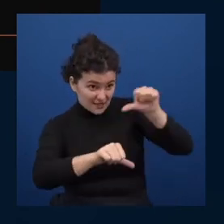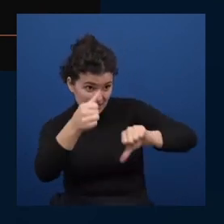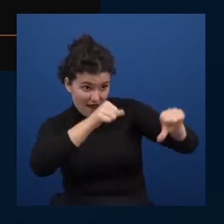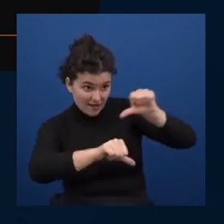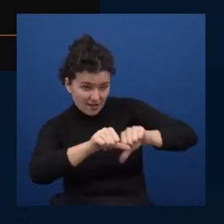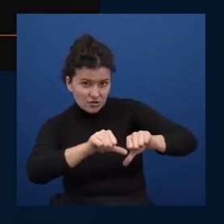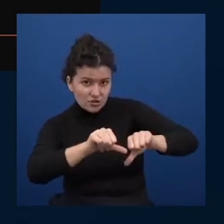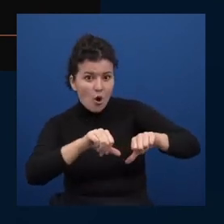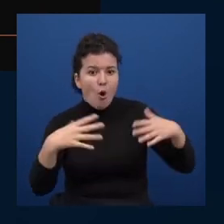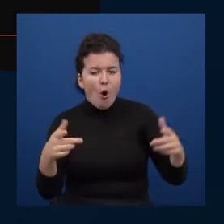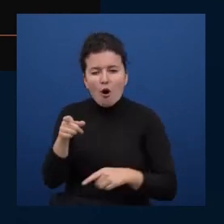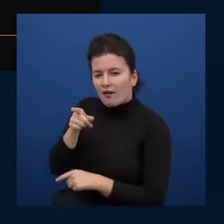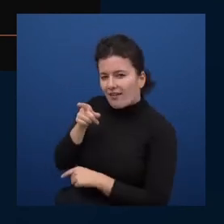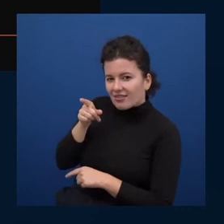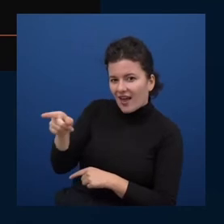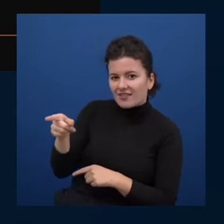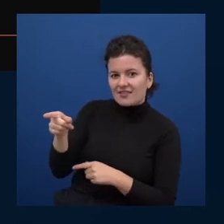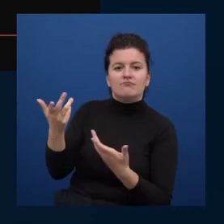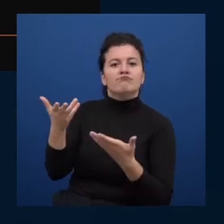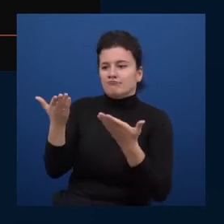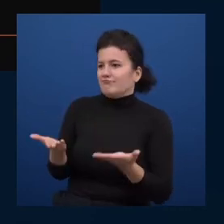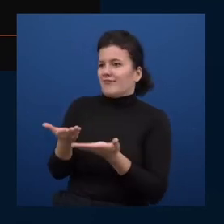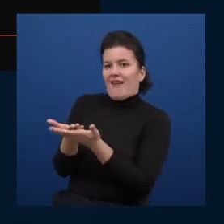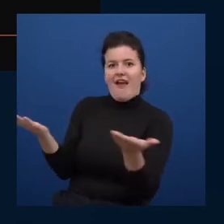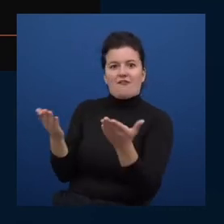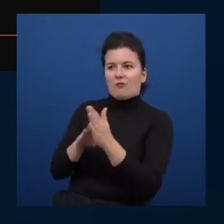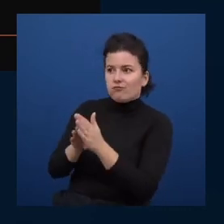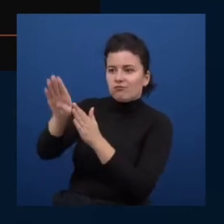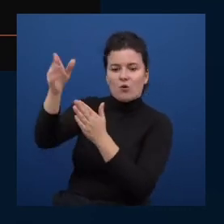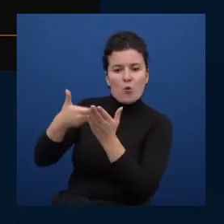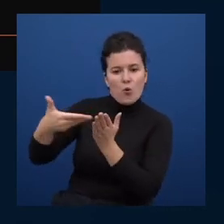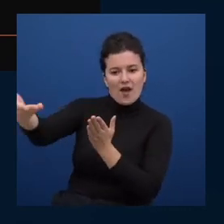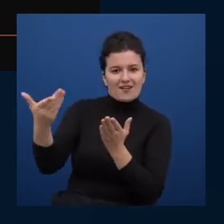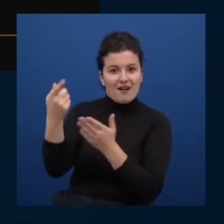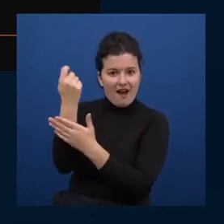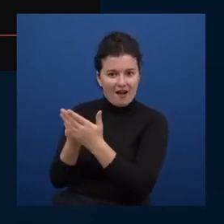i want to insert a wonderful meme here saying why not both